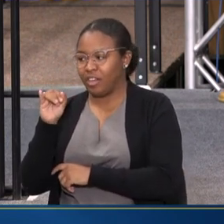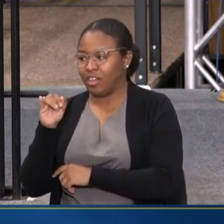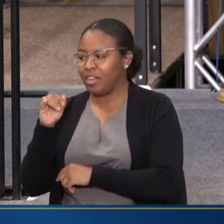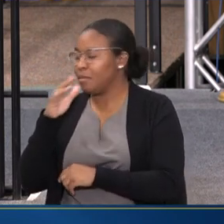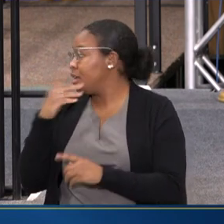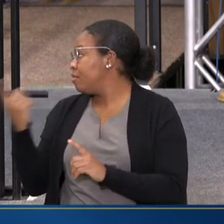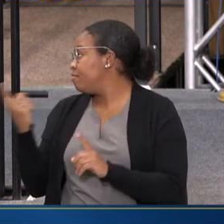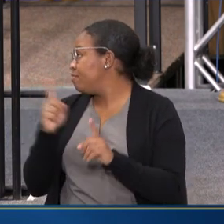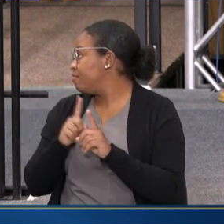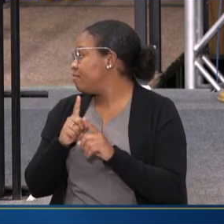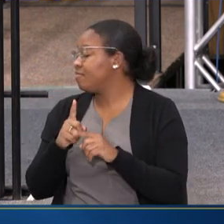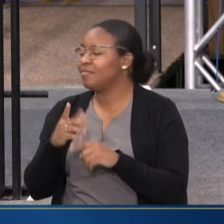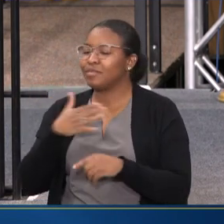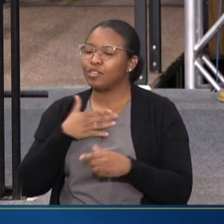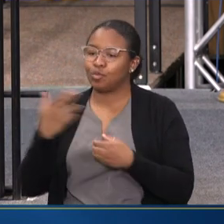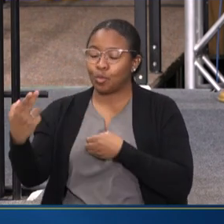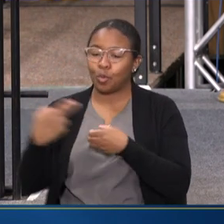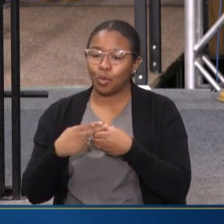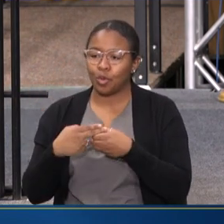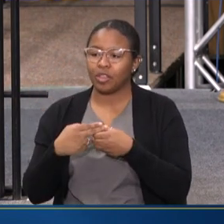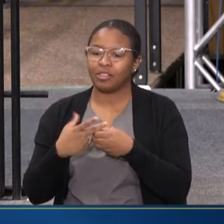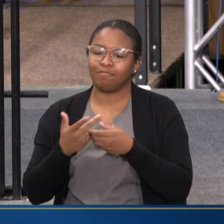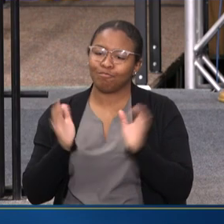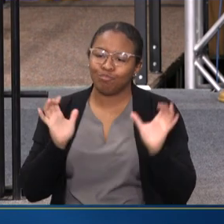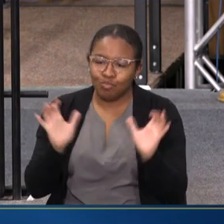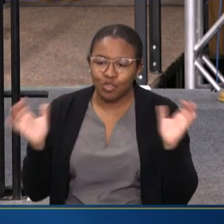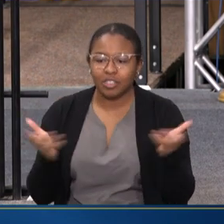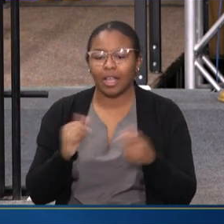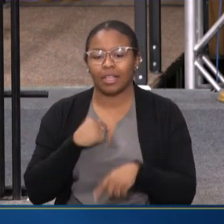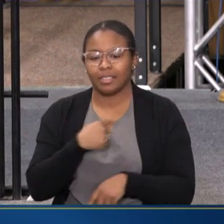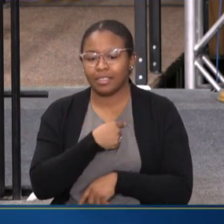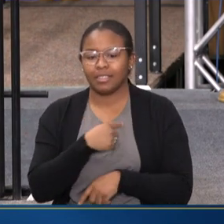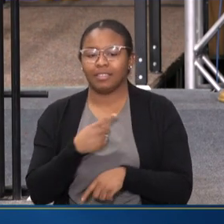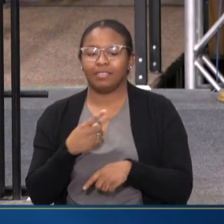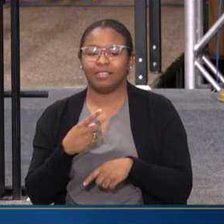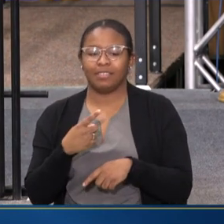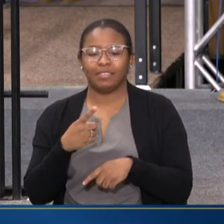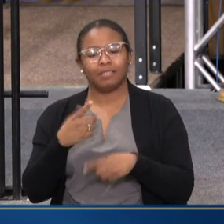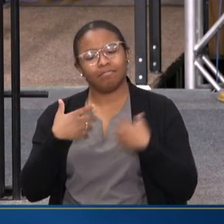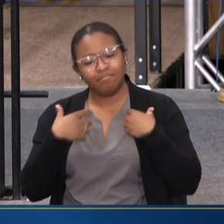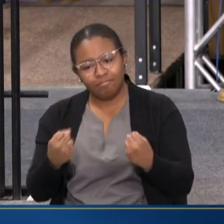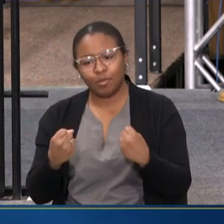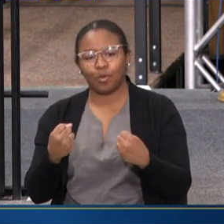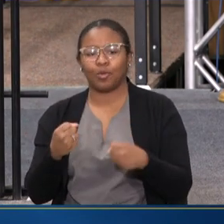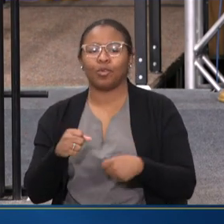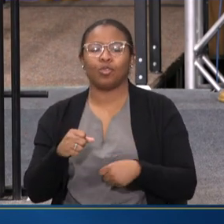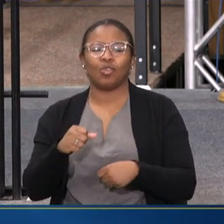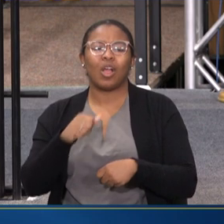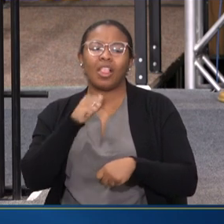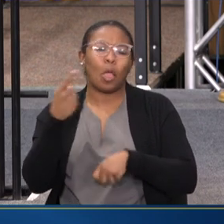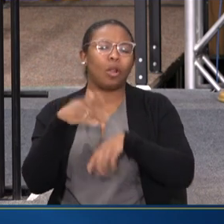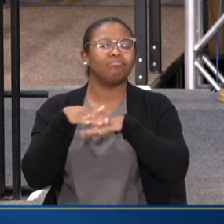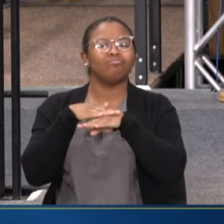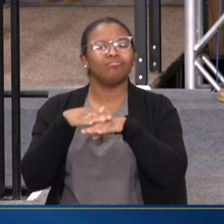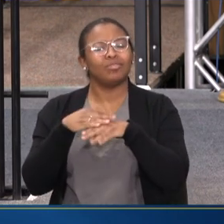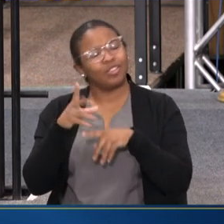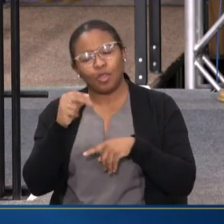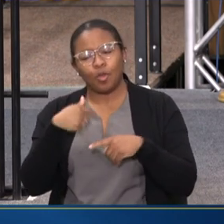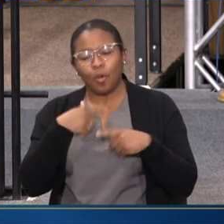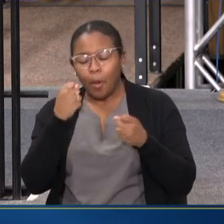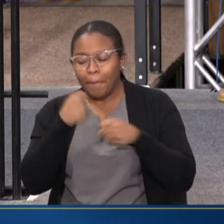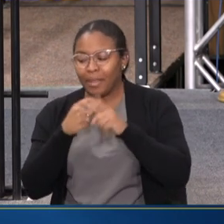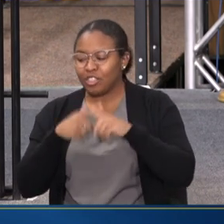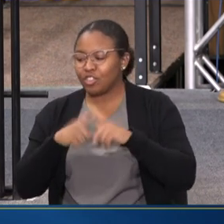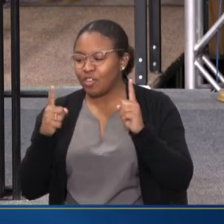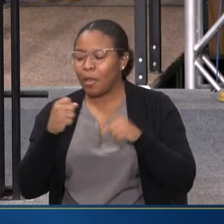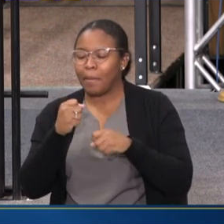PLEASE COME UP. JOIN US, PUSH US, BE BOLD, NEVER DO MILD. WE WILL MAKE A DIFFERENCE,